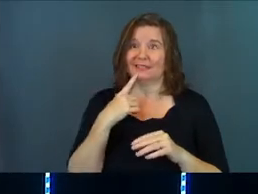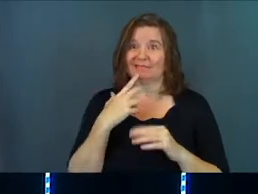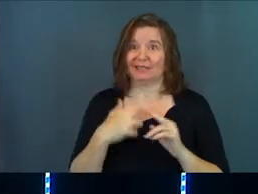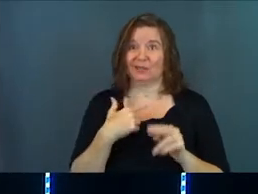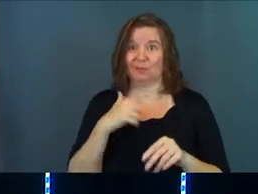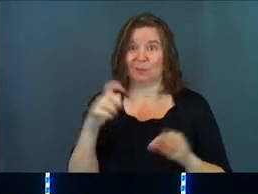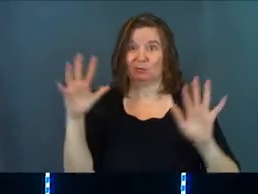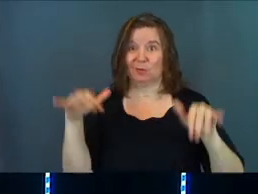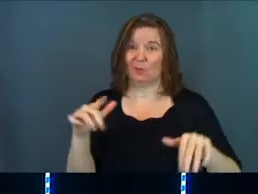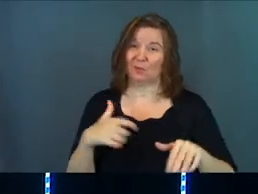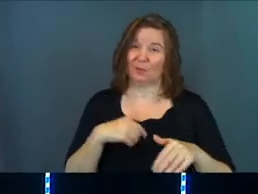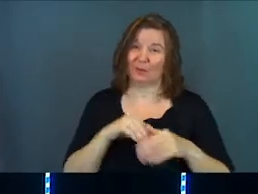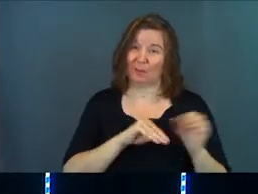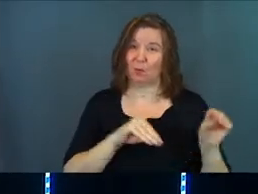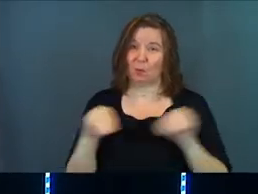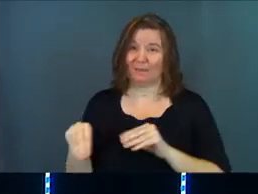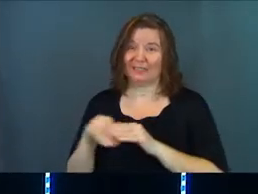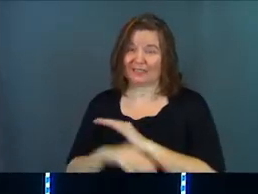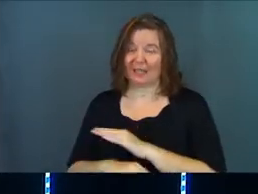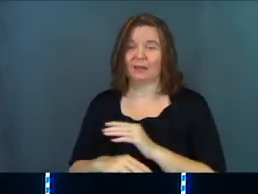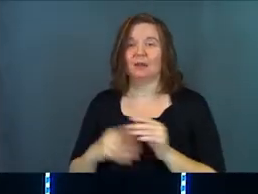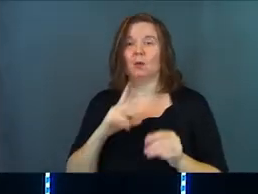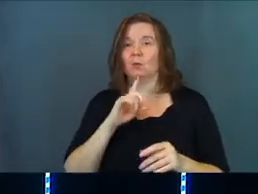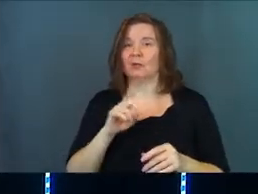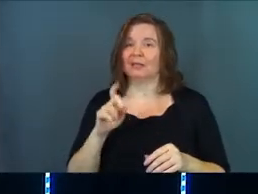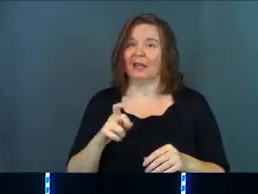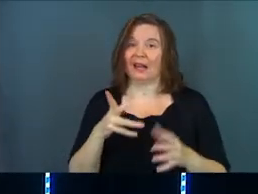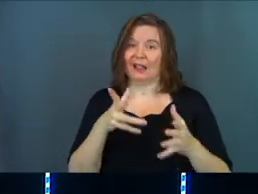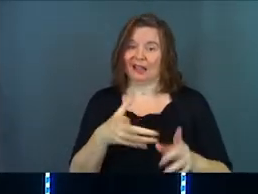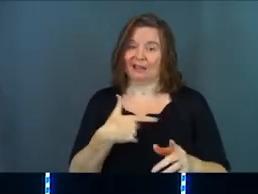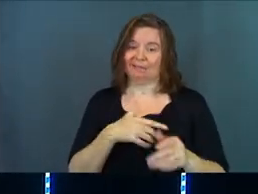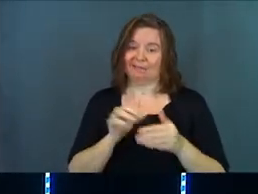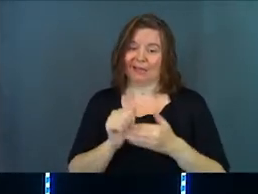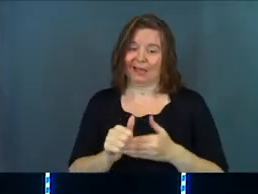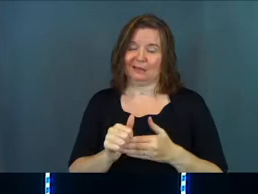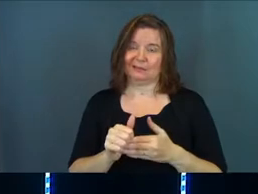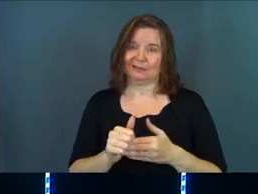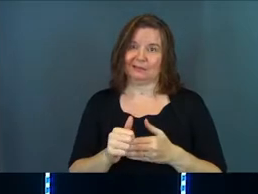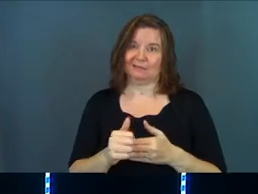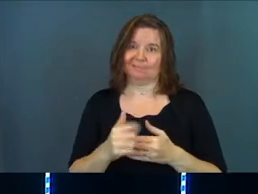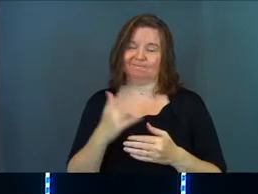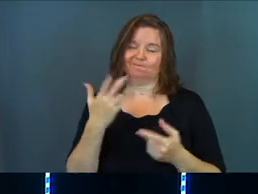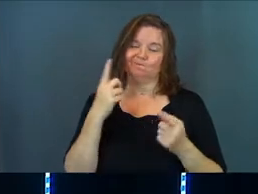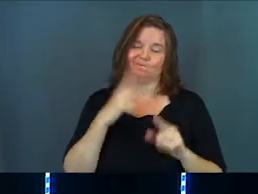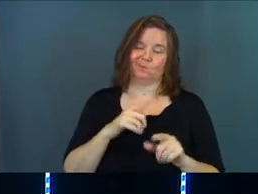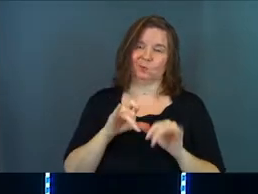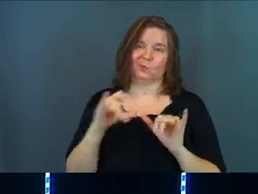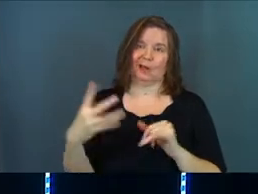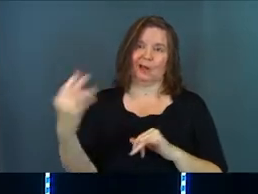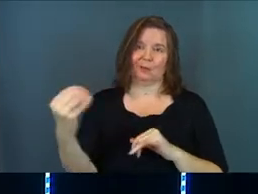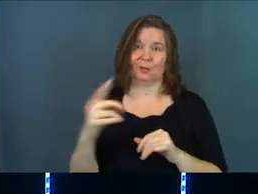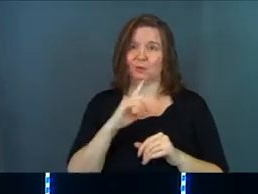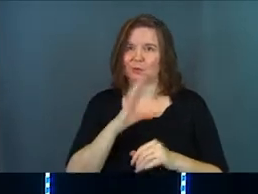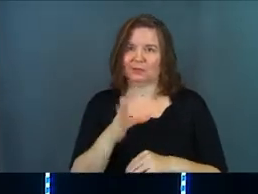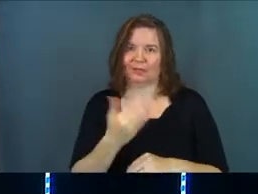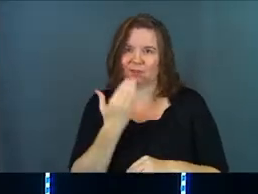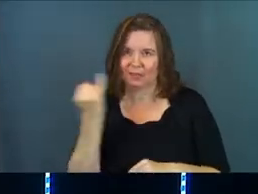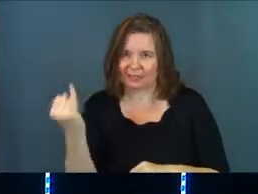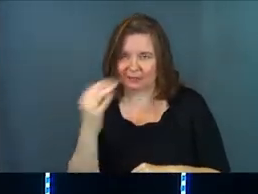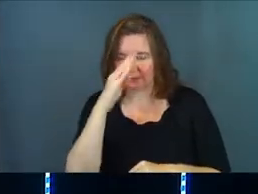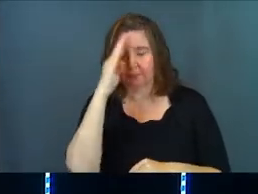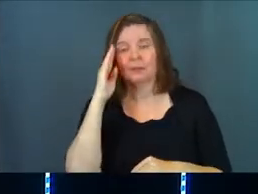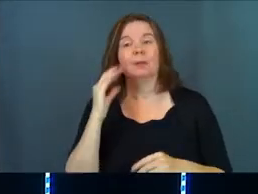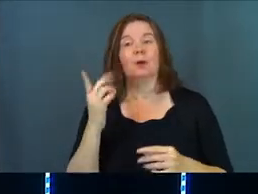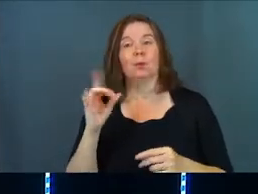rain. And we really should have moved inside. And we really kind of let her to all talk us all into staying outside, which is never a good